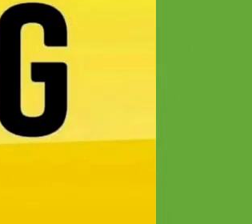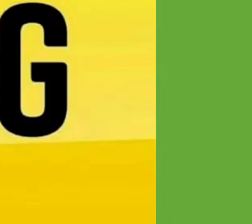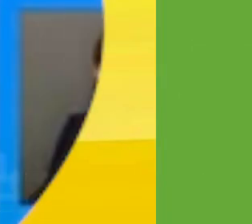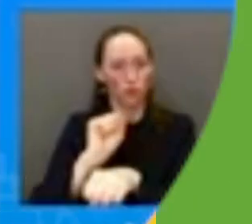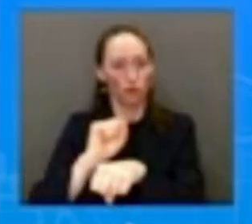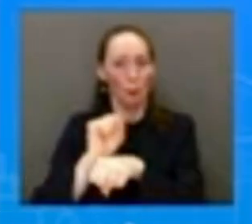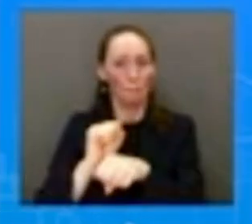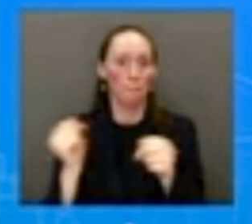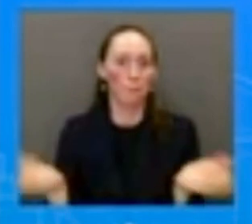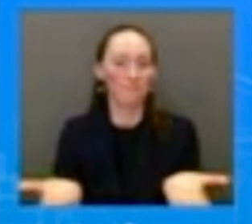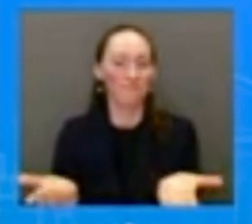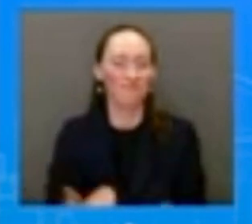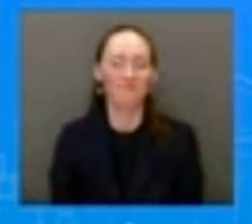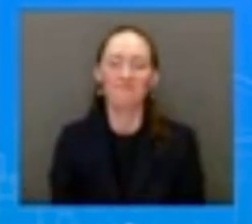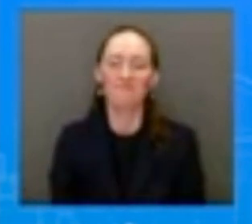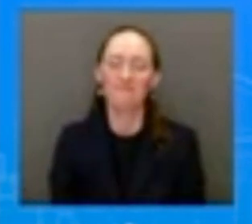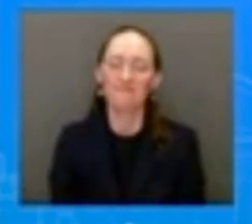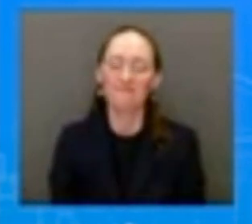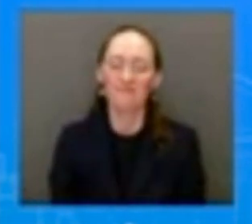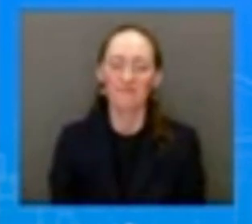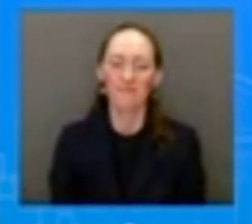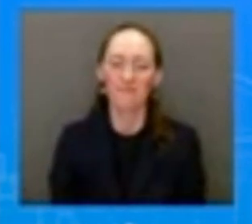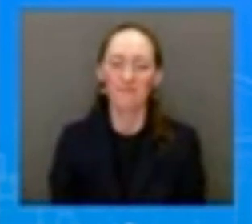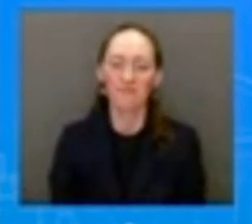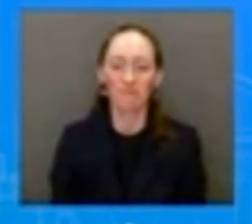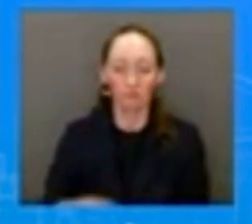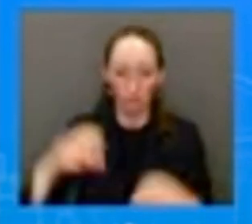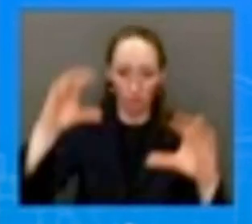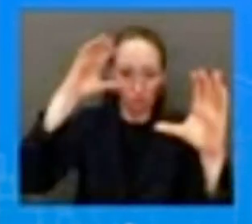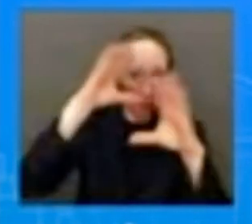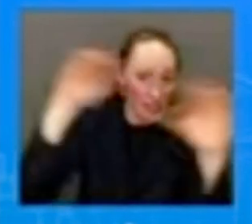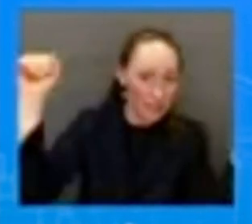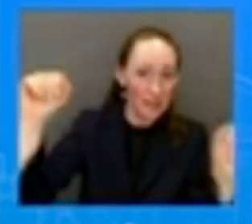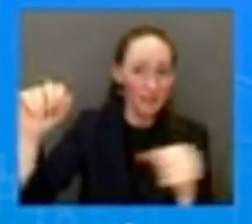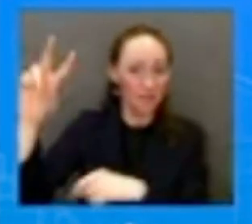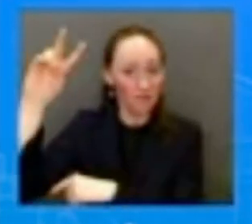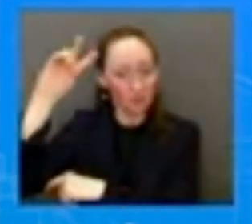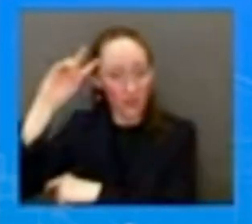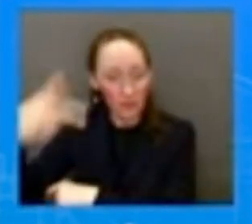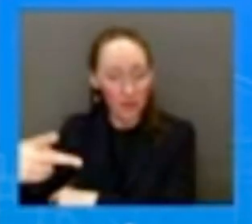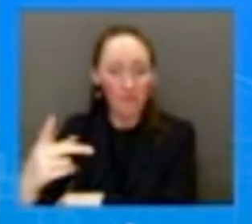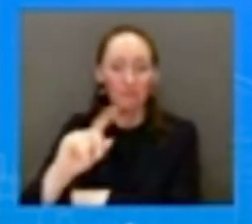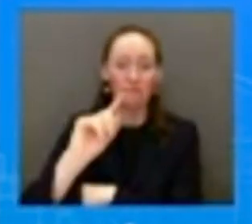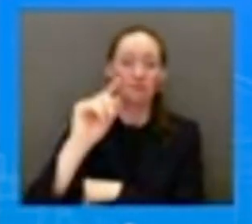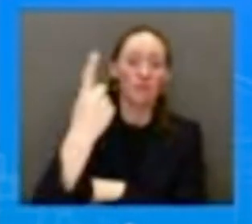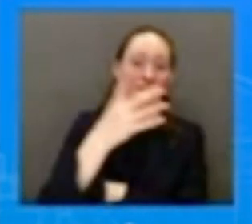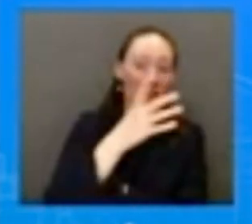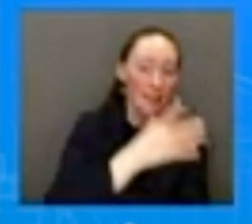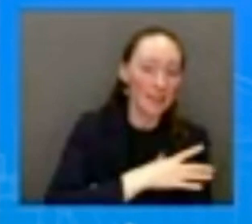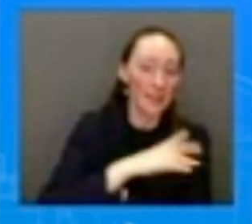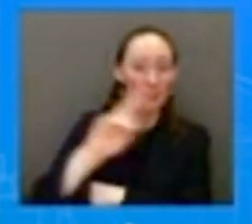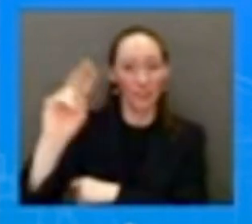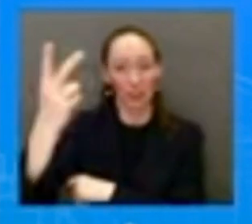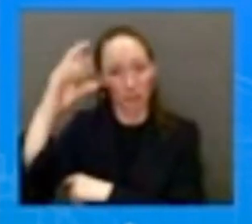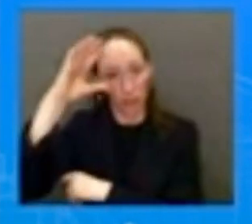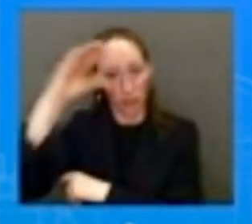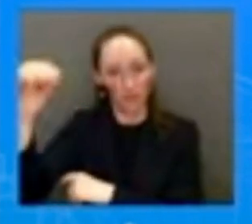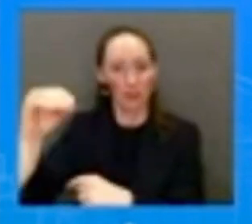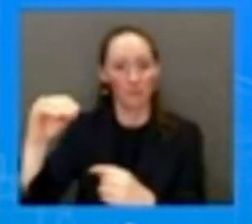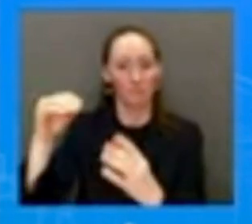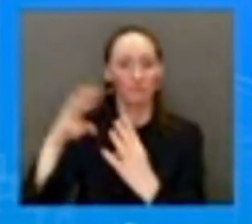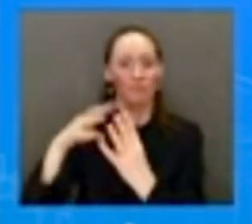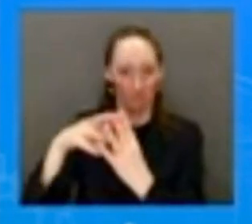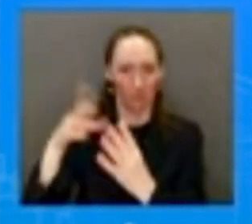Gentlemen and members of the Cabinet will fan out over 20 states across the country to visit communities